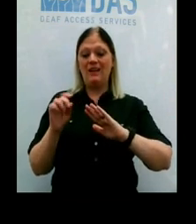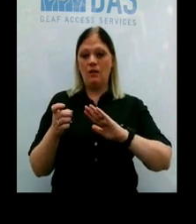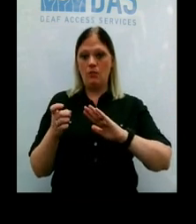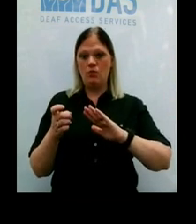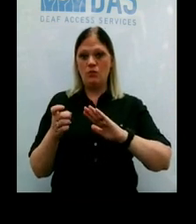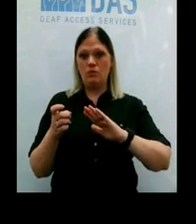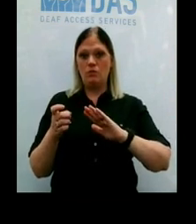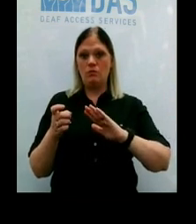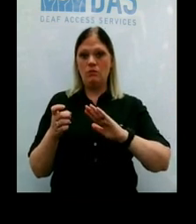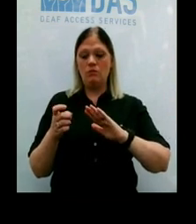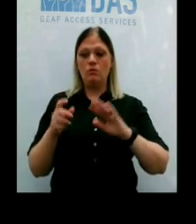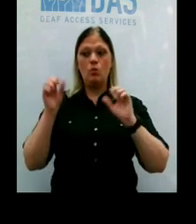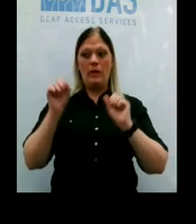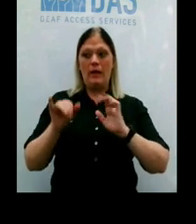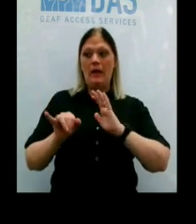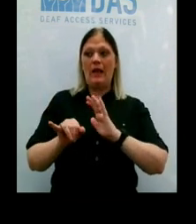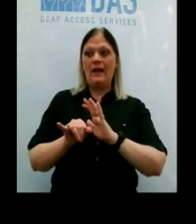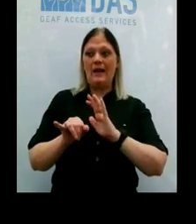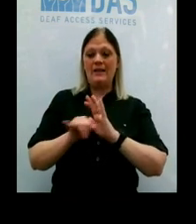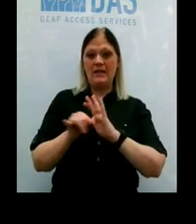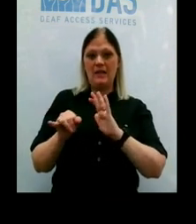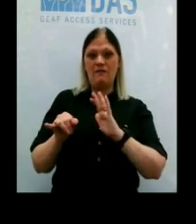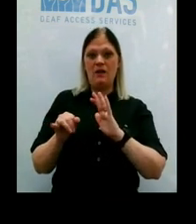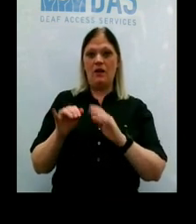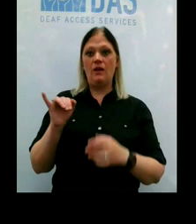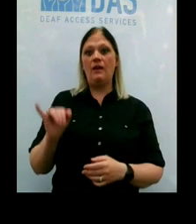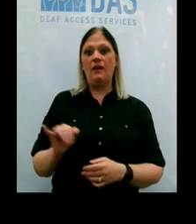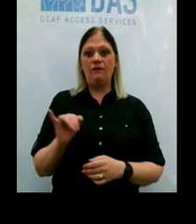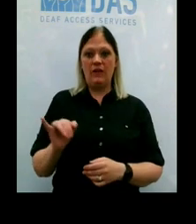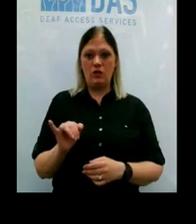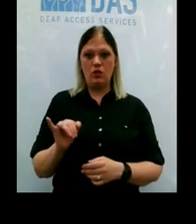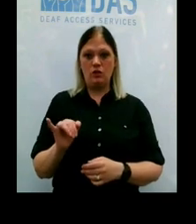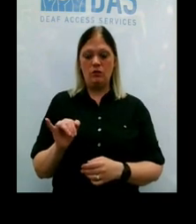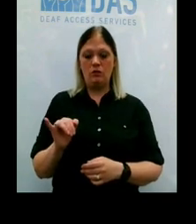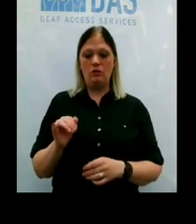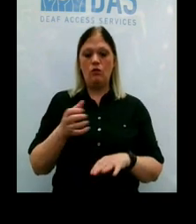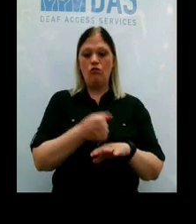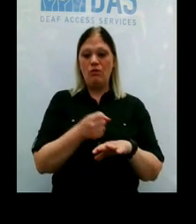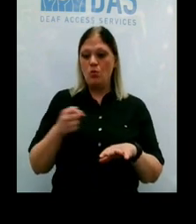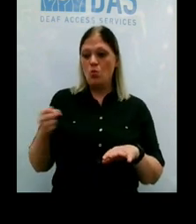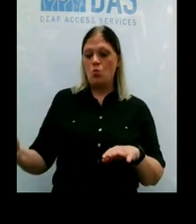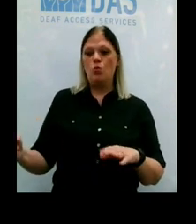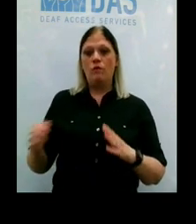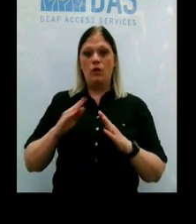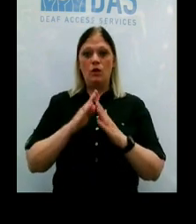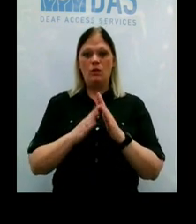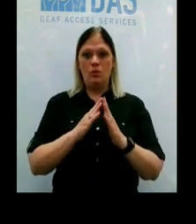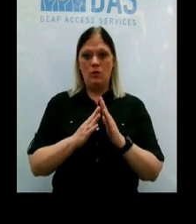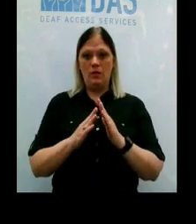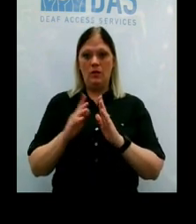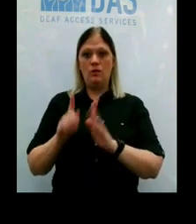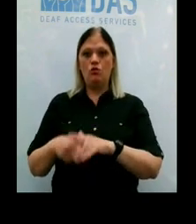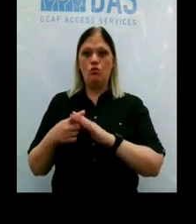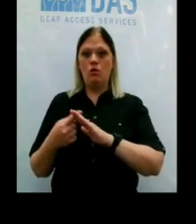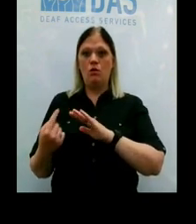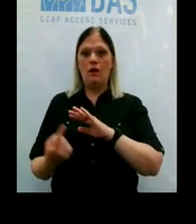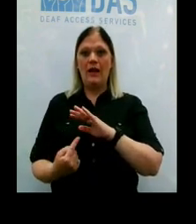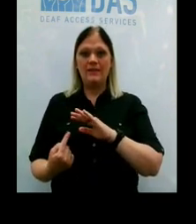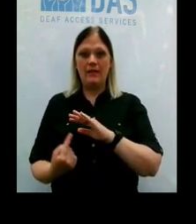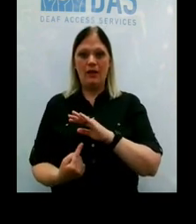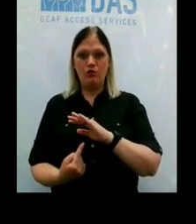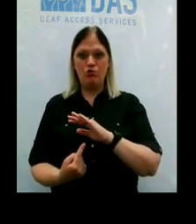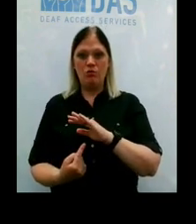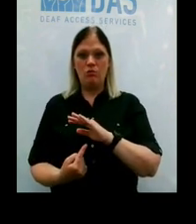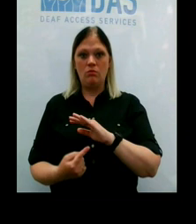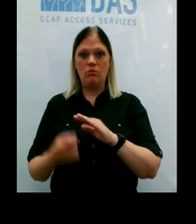diagnosed. So we can identify those who are infected, remove them from the community, put them in isolation, because